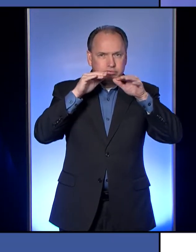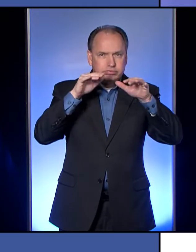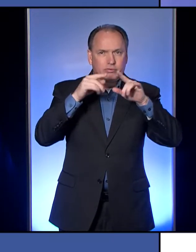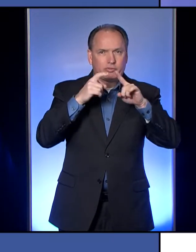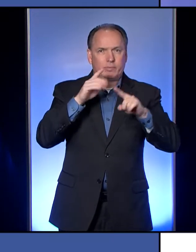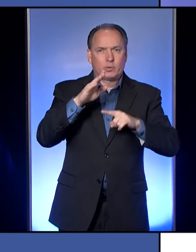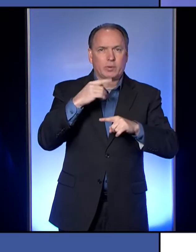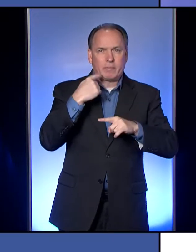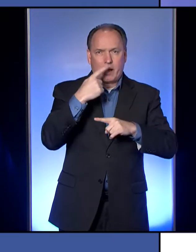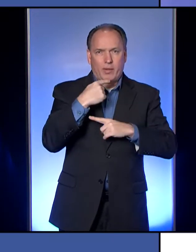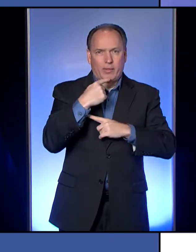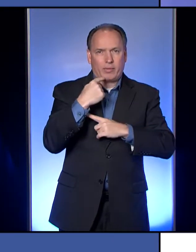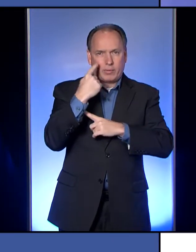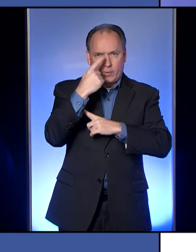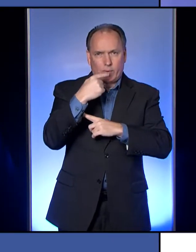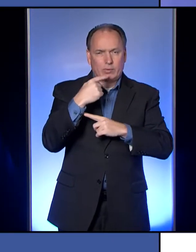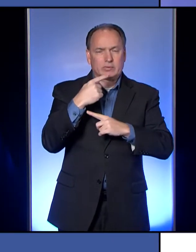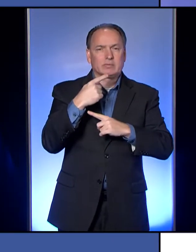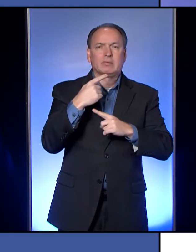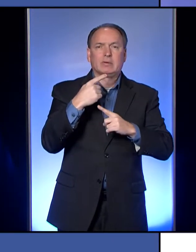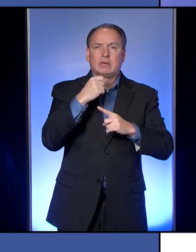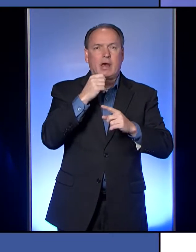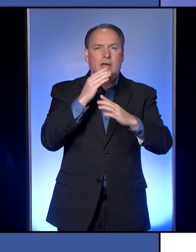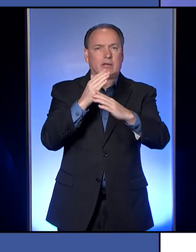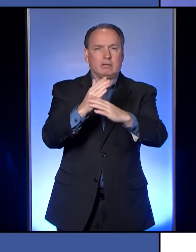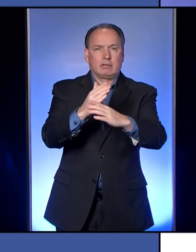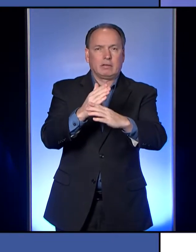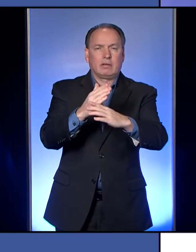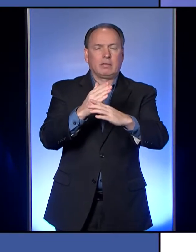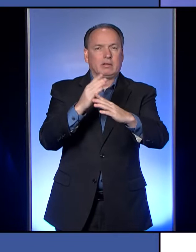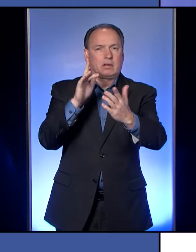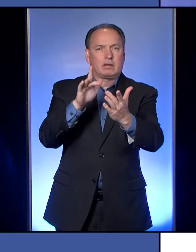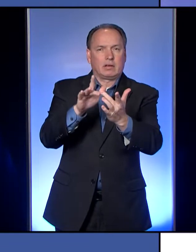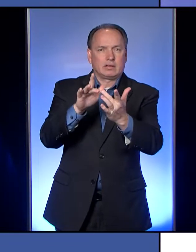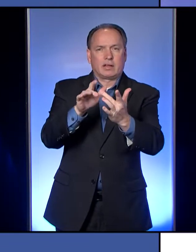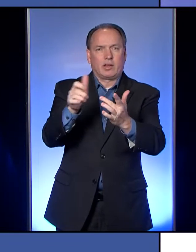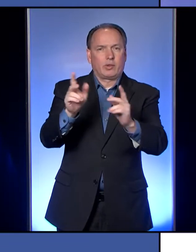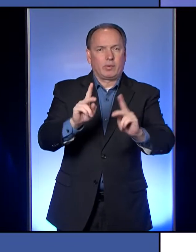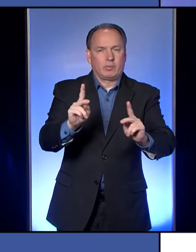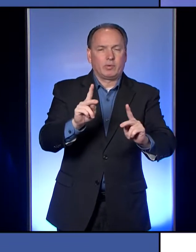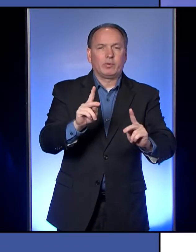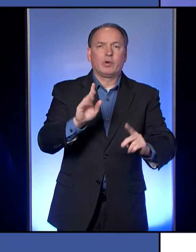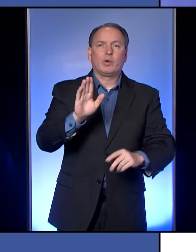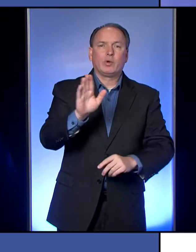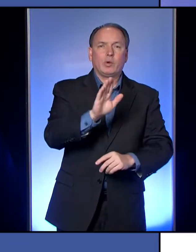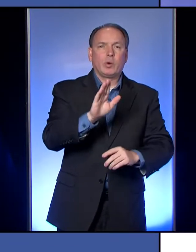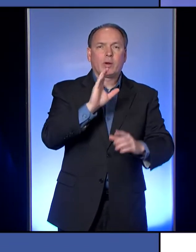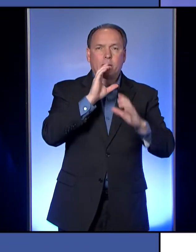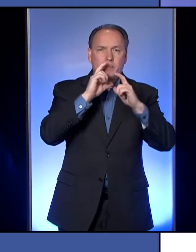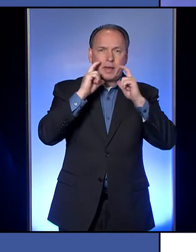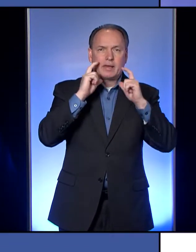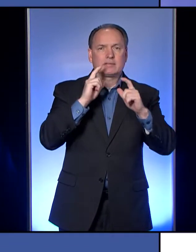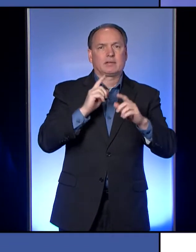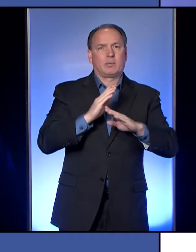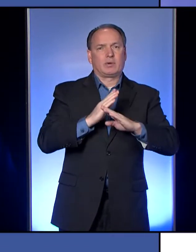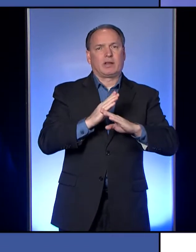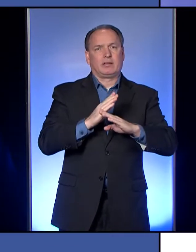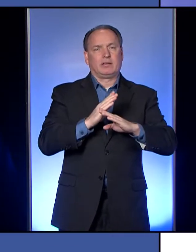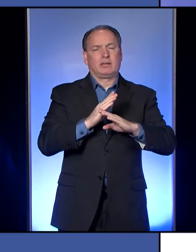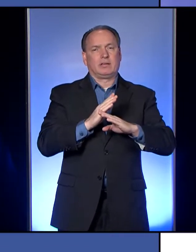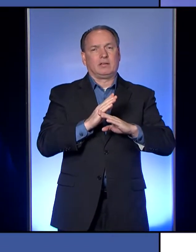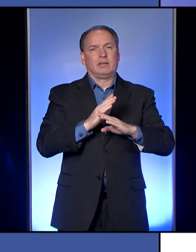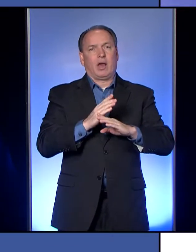and anyone else you would be around. And remember that your mask is protecting them and